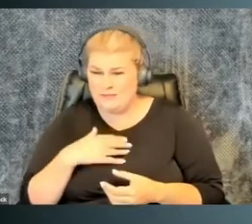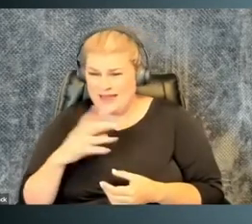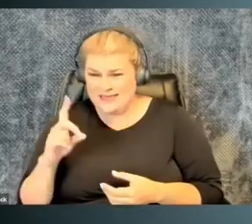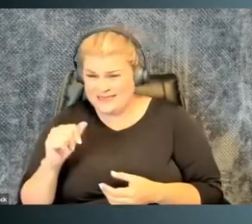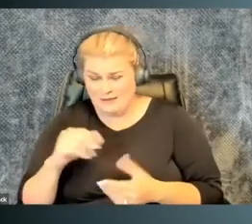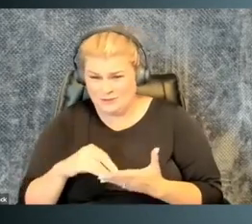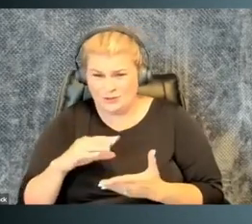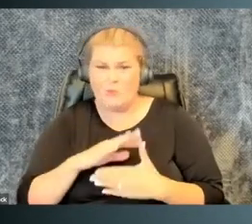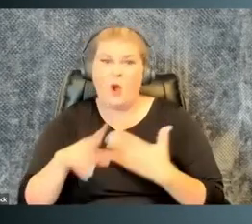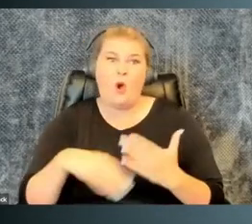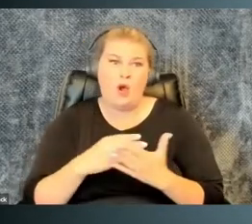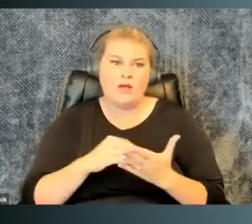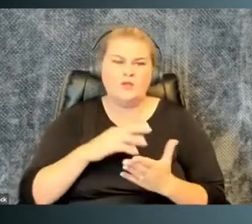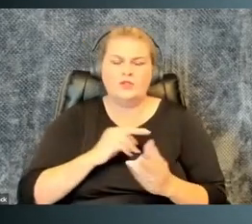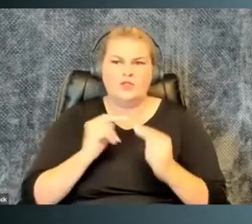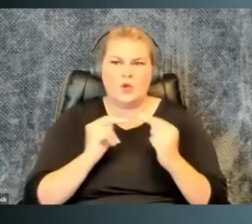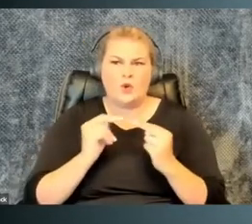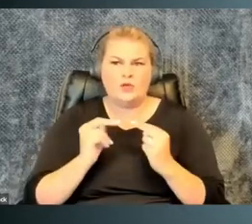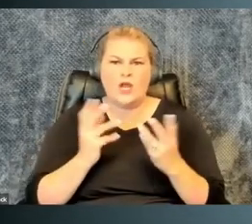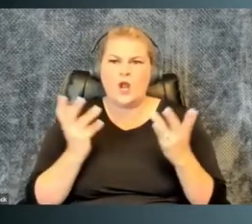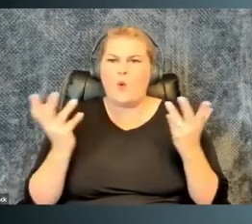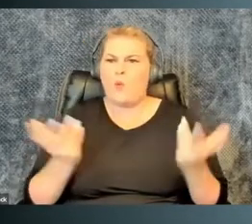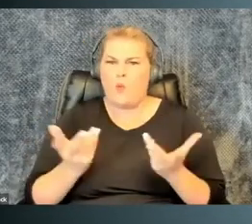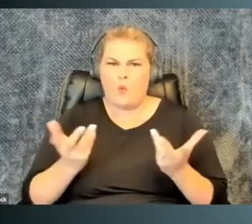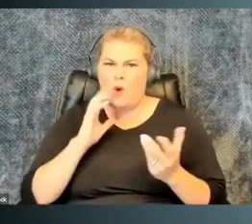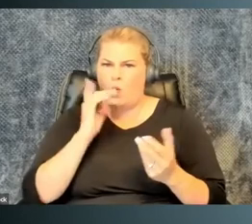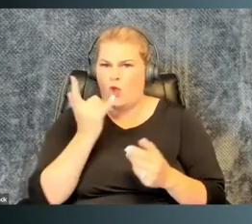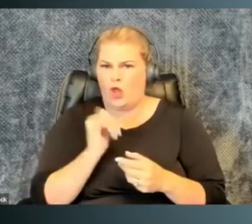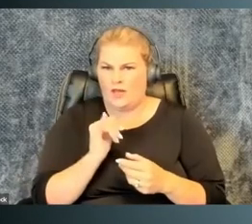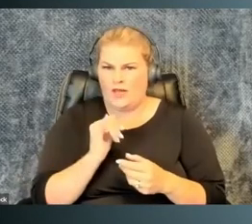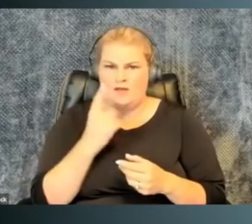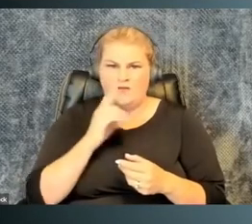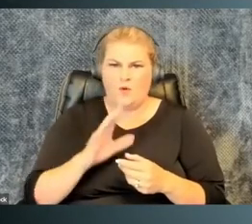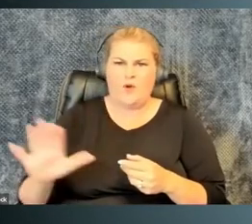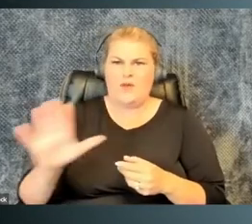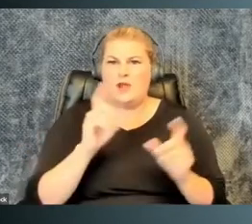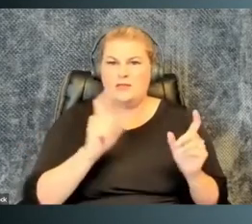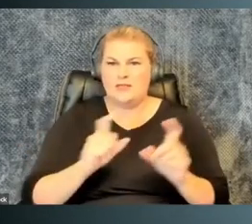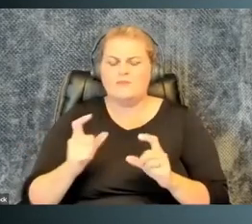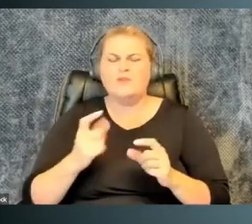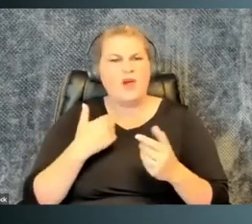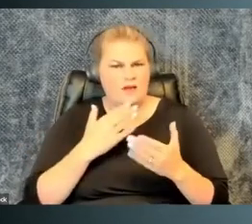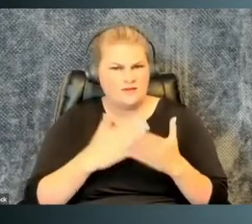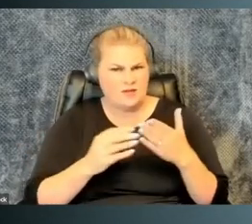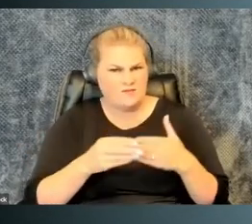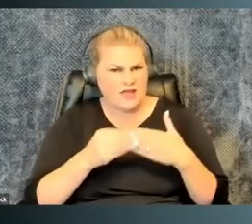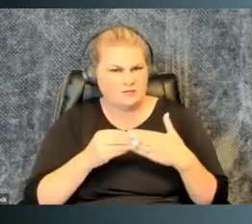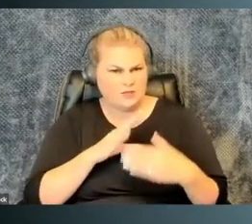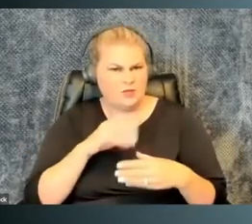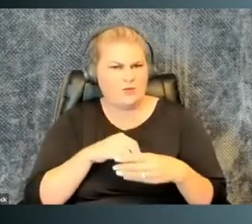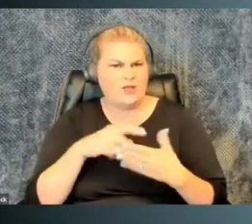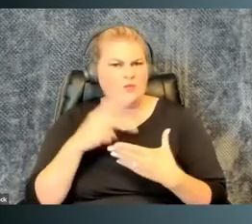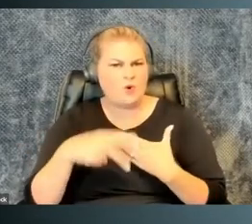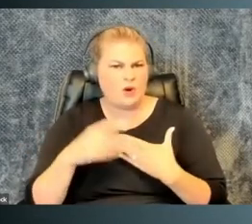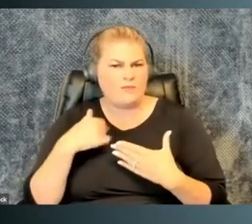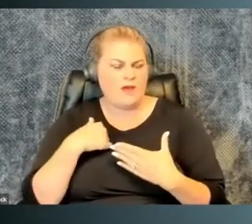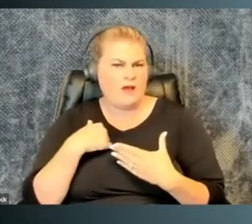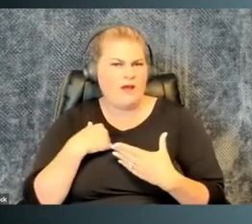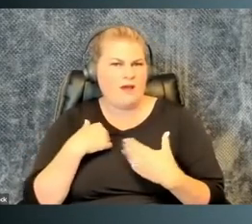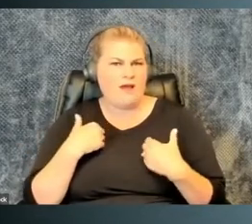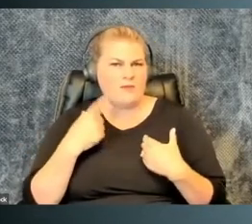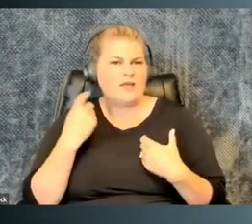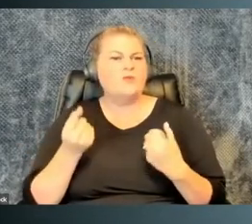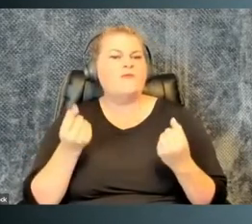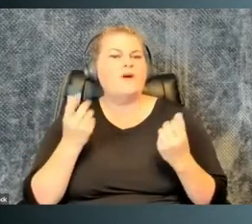my students, not even my disabled students, all students to negotiate like what it is going to look like to do their exams. There's some flexibility